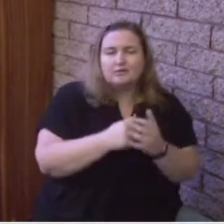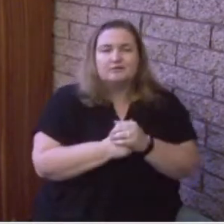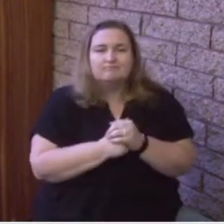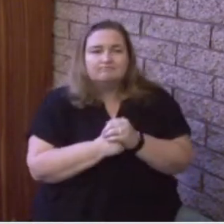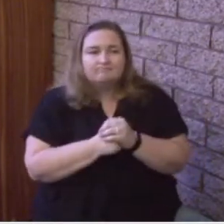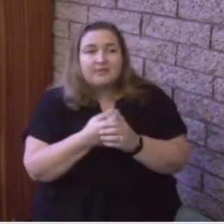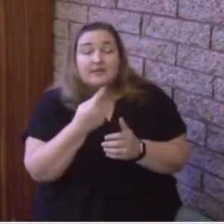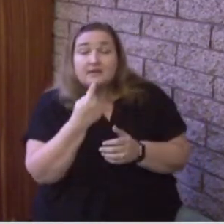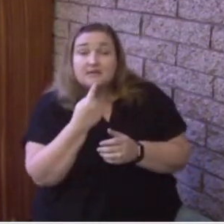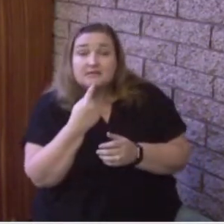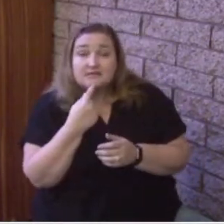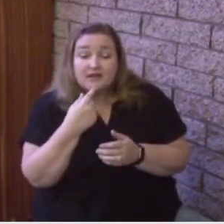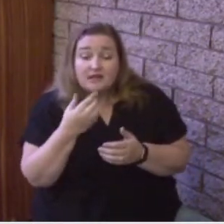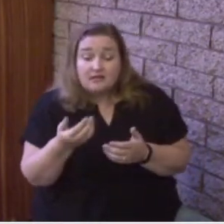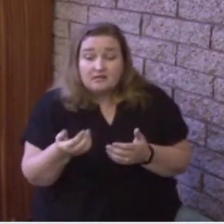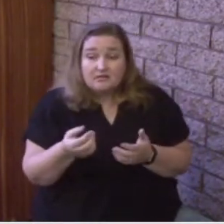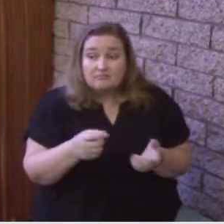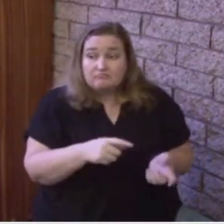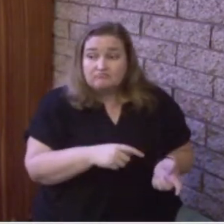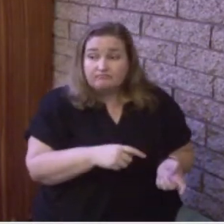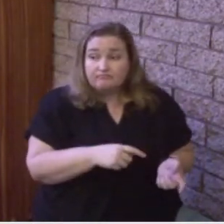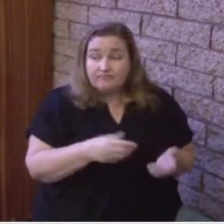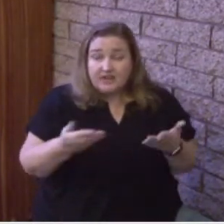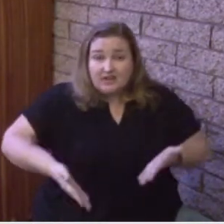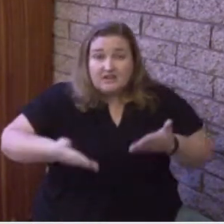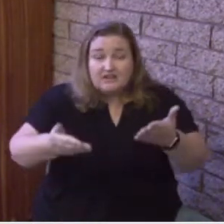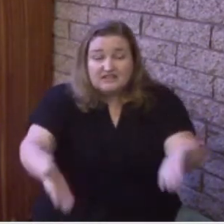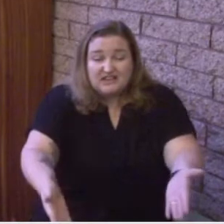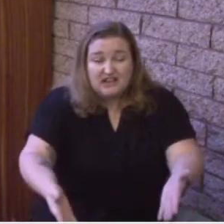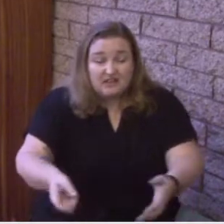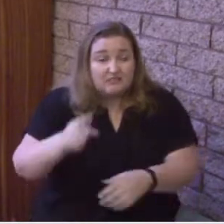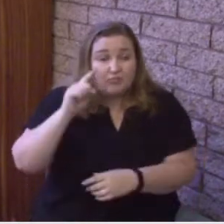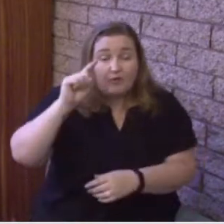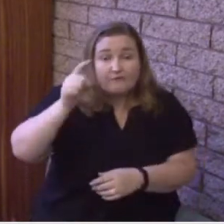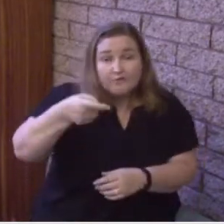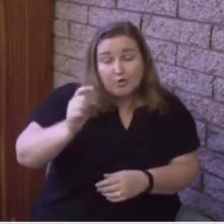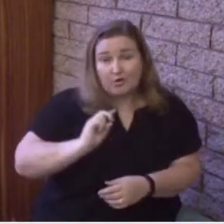for us.